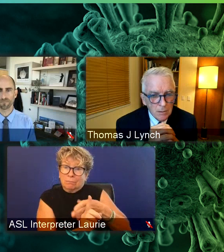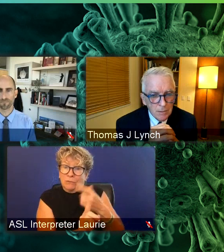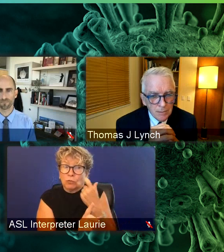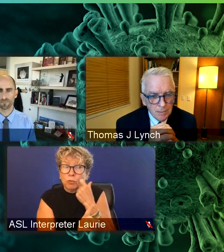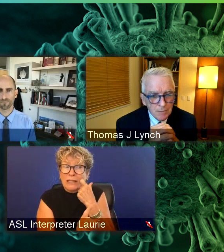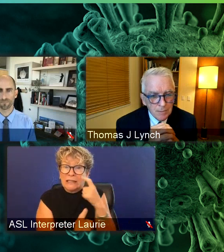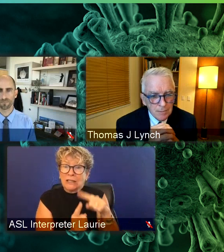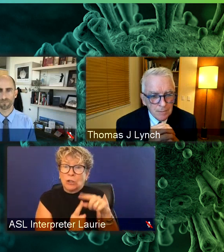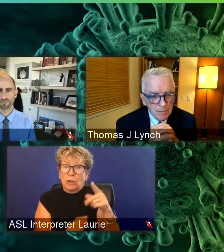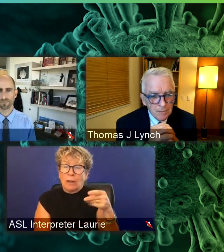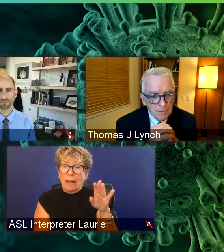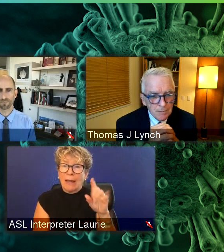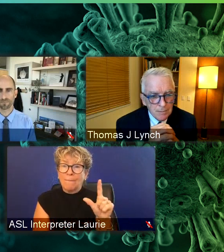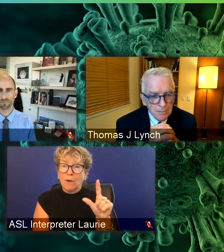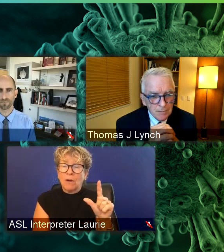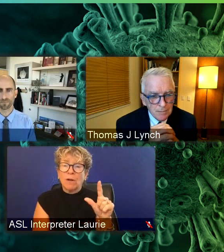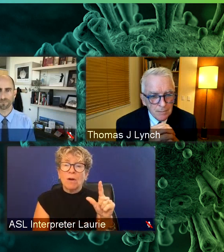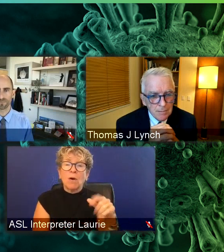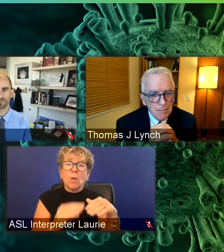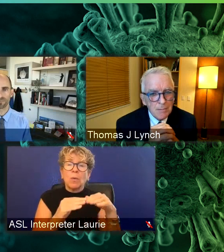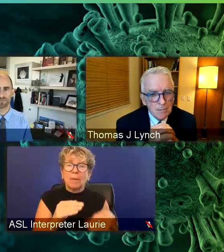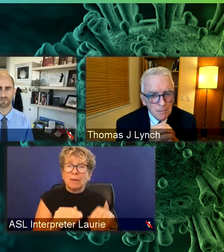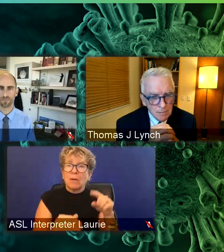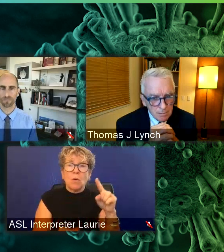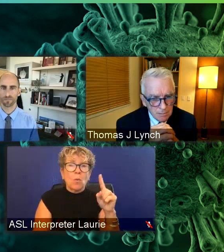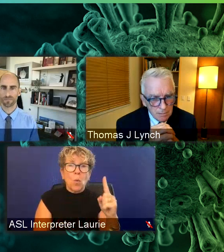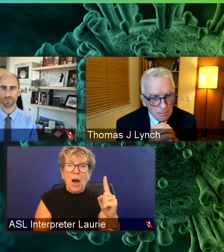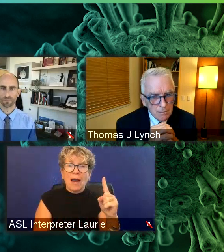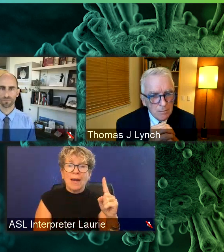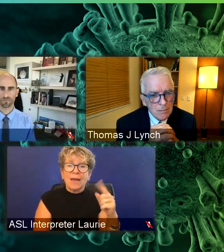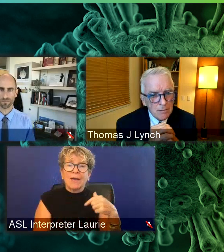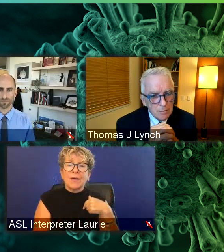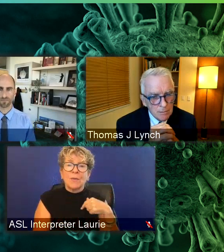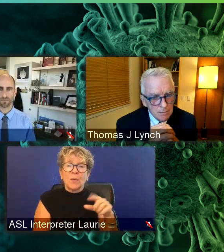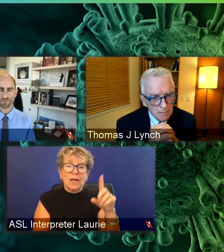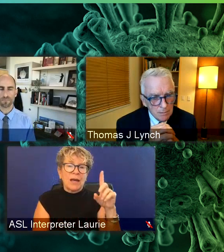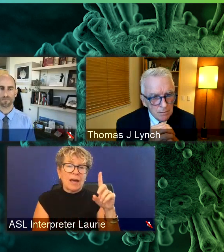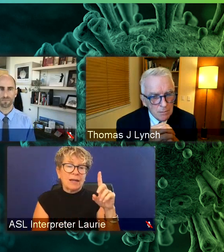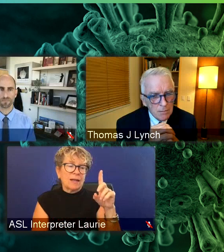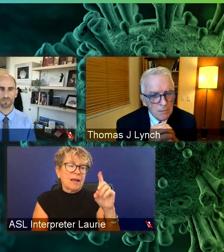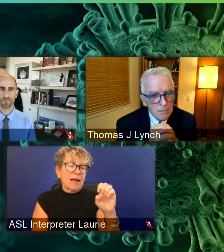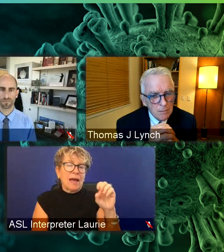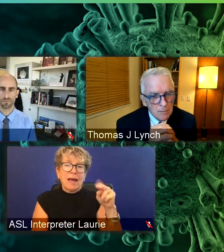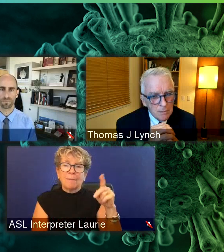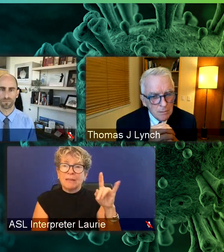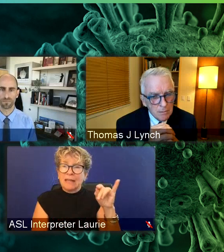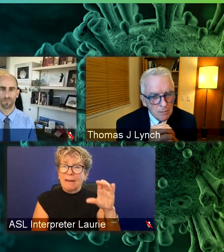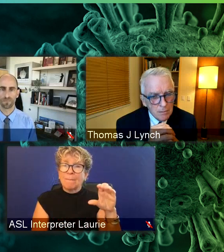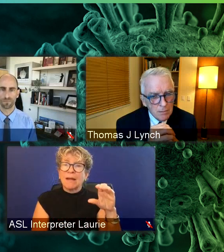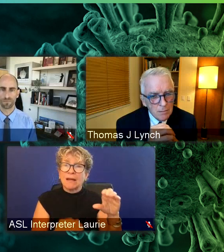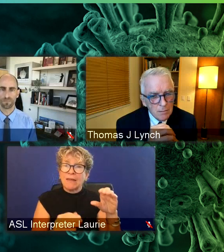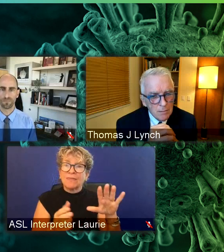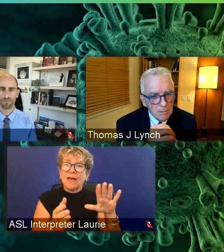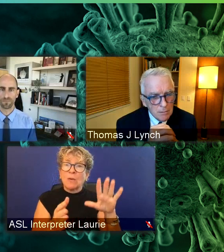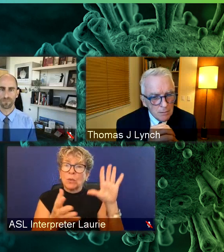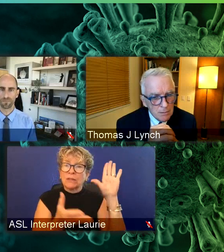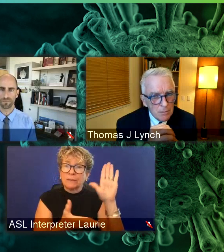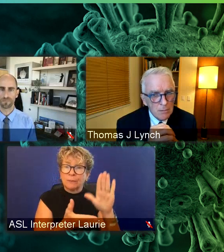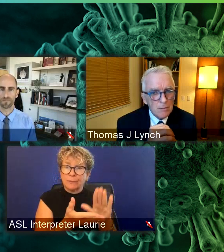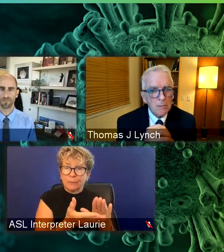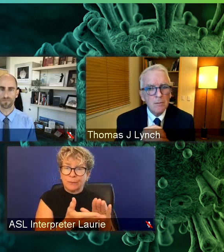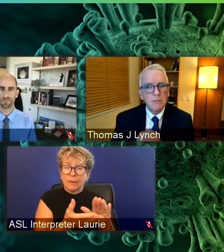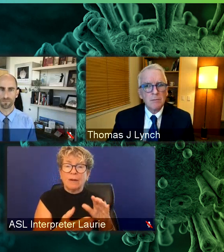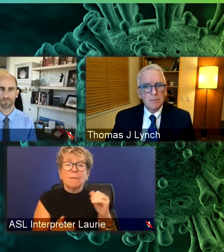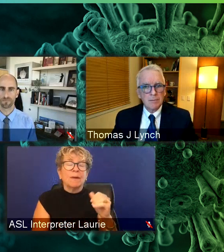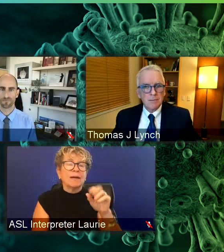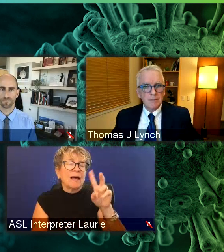was firmly below one and we had an epidemic that was dying out in the in the US, Delta has flipped that so